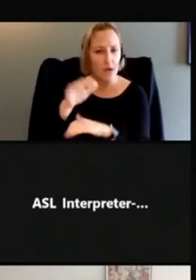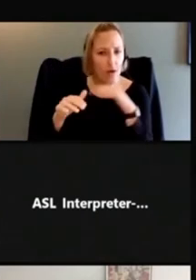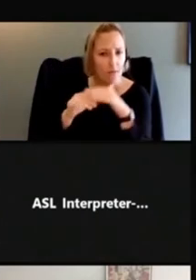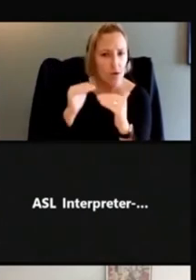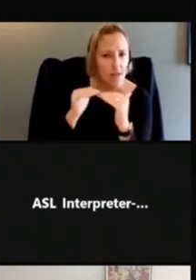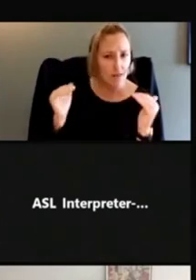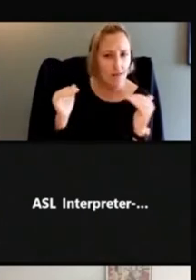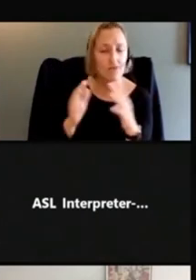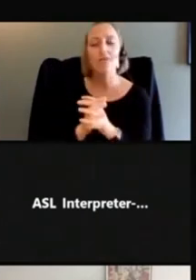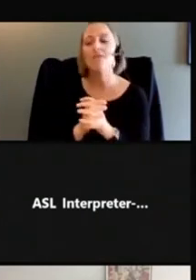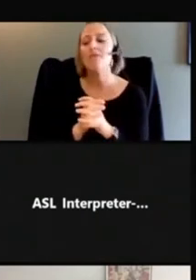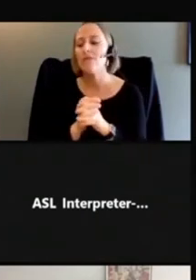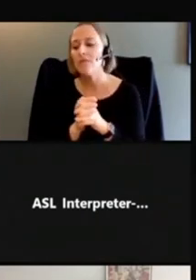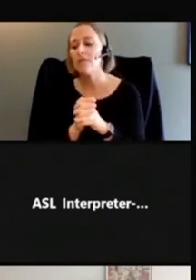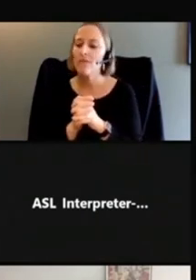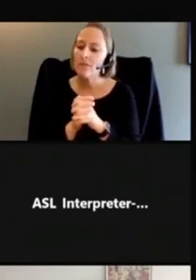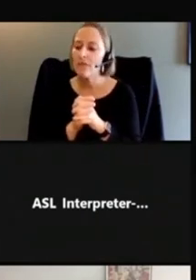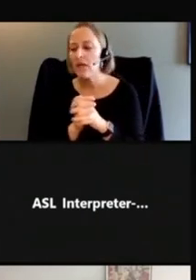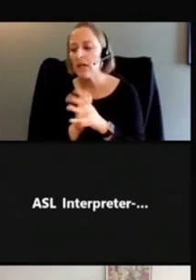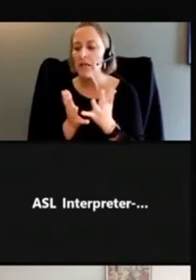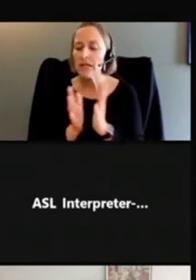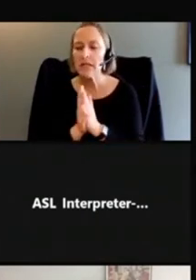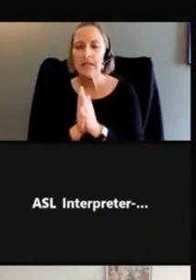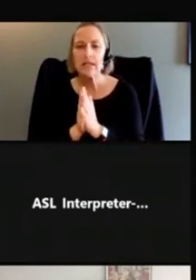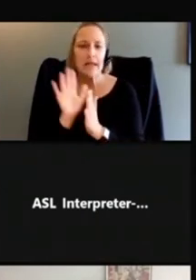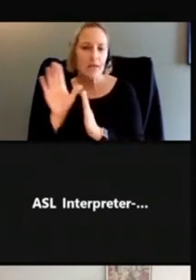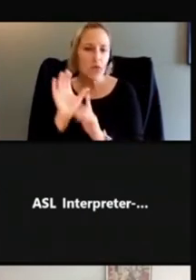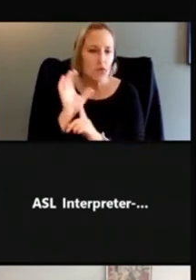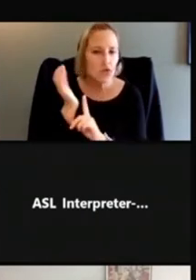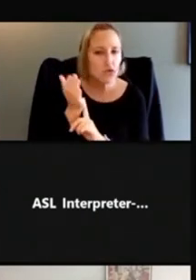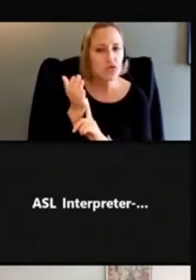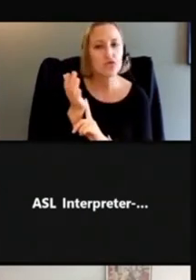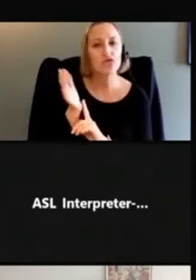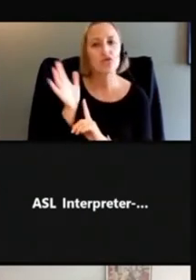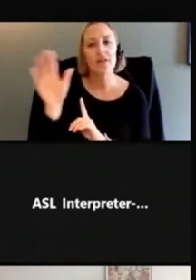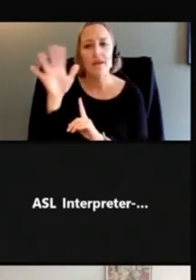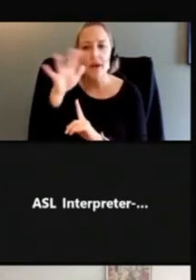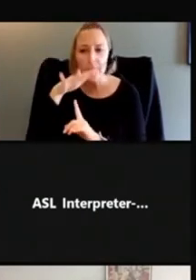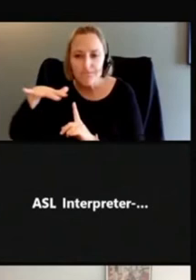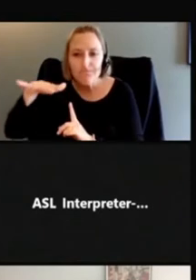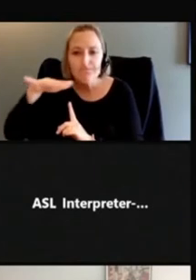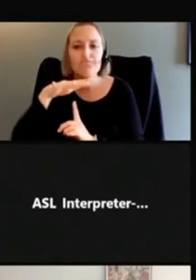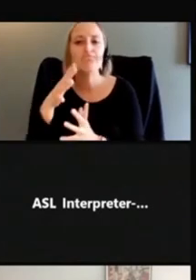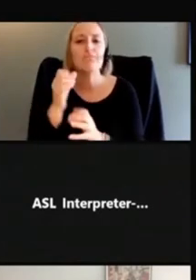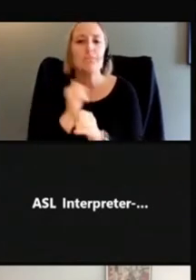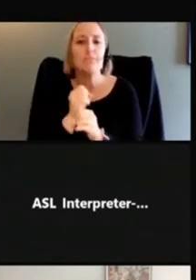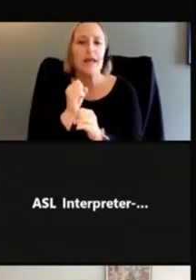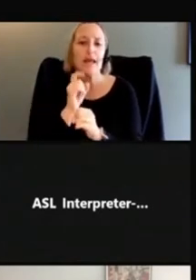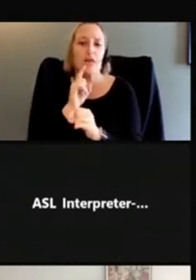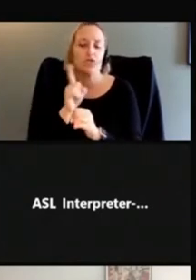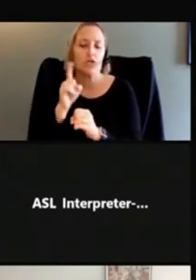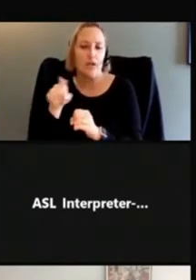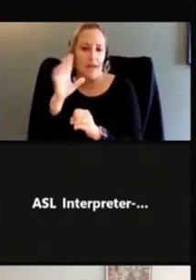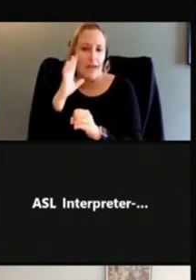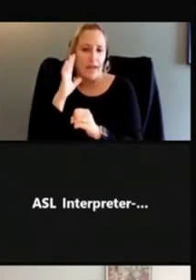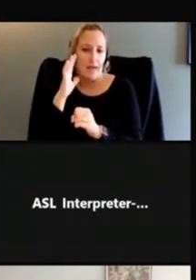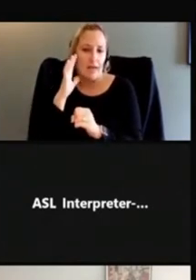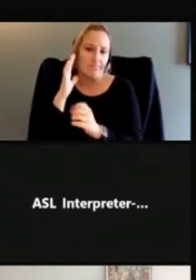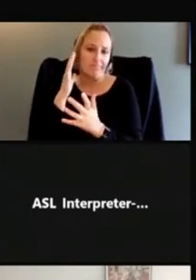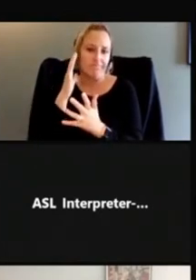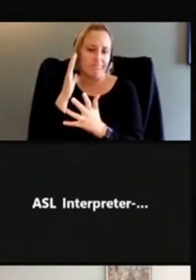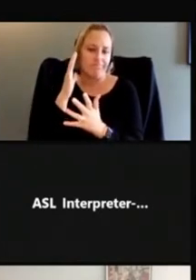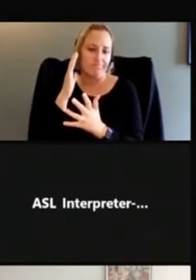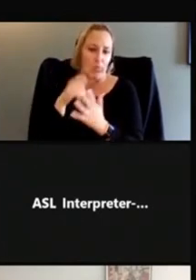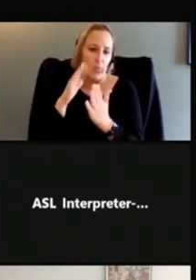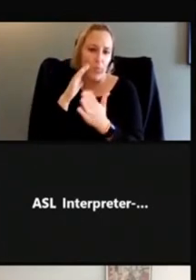kind of the culture and surroundings that help them make decisions. Those, if